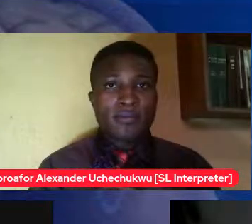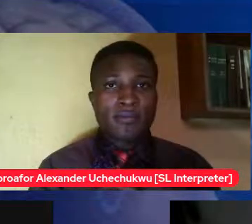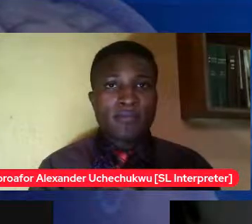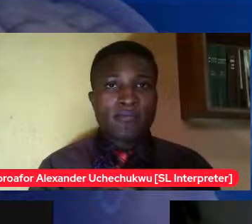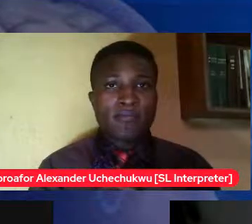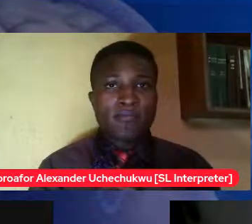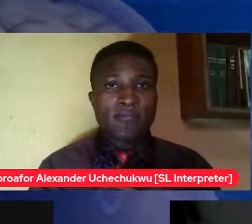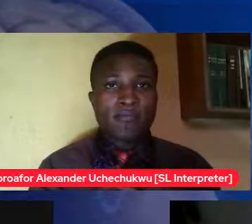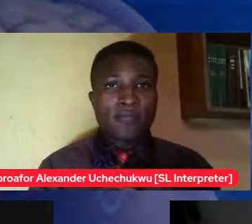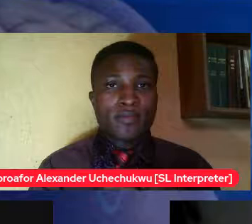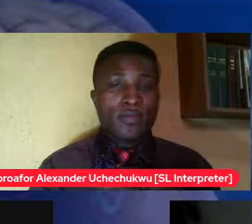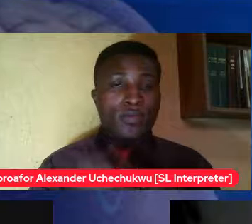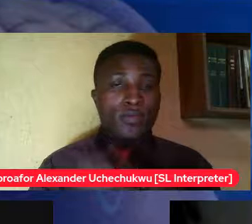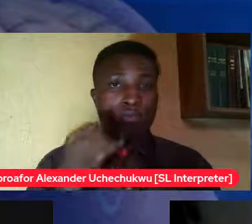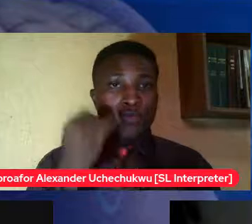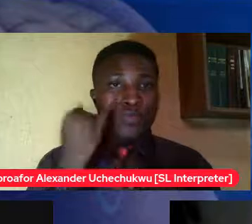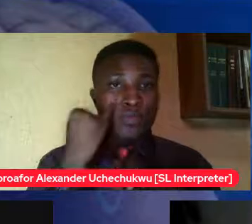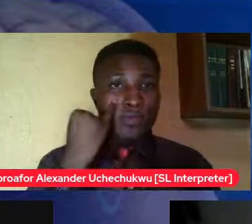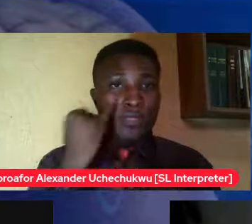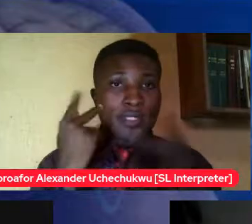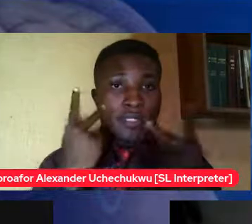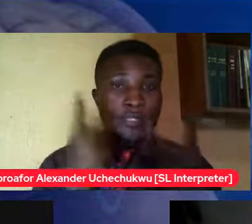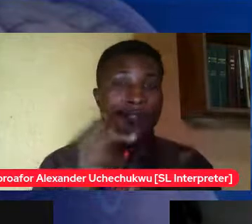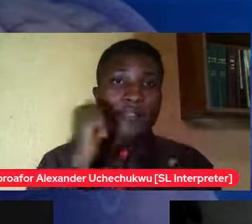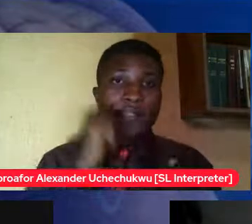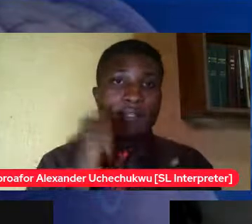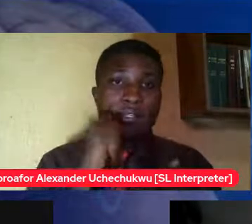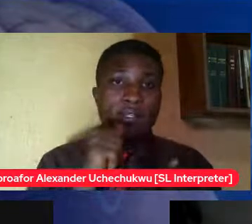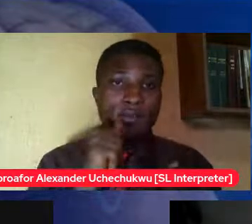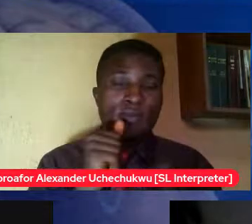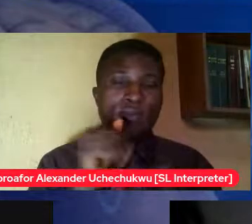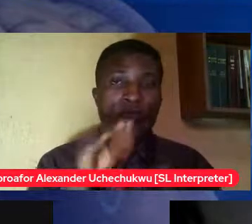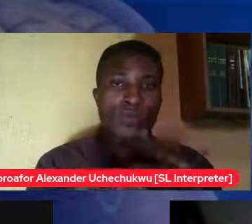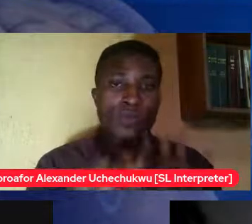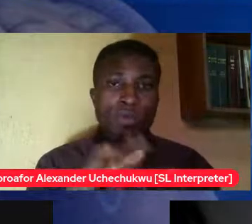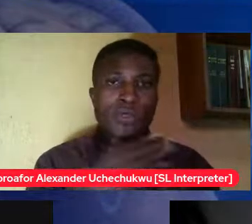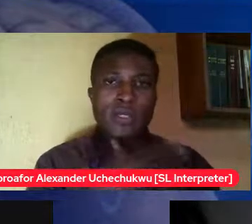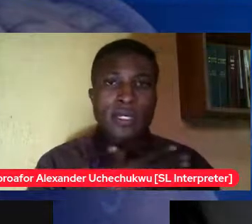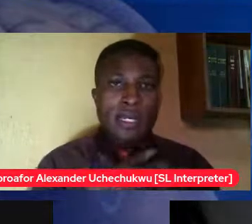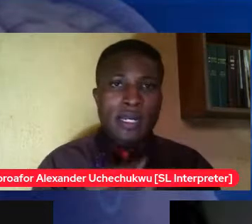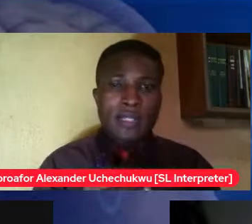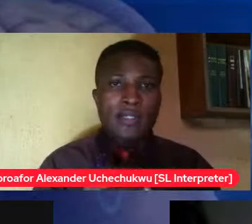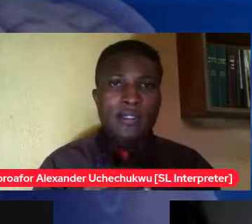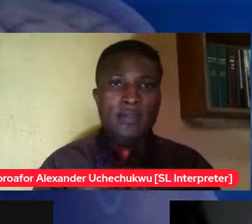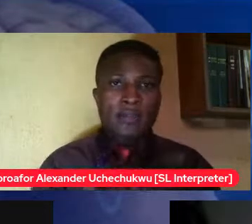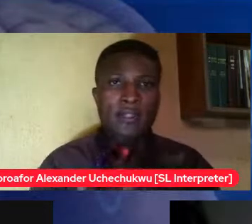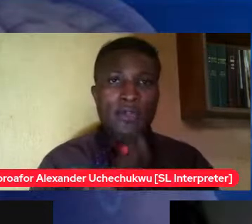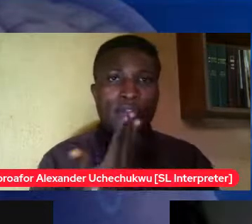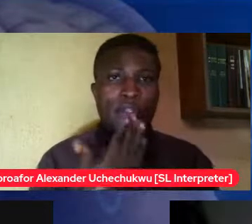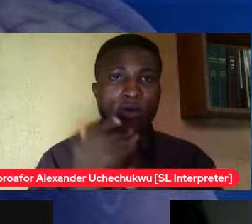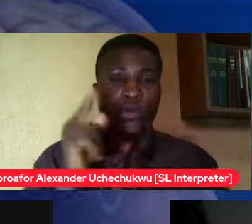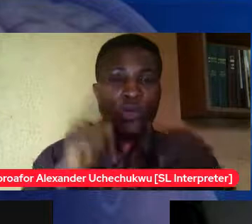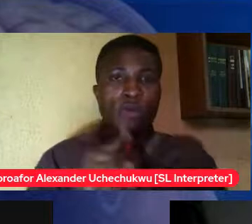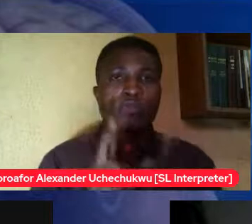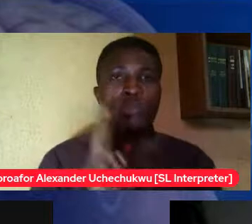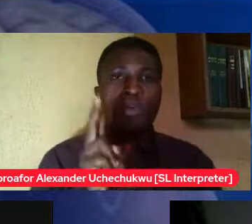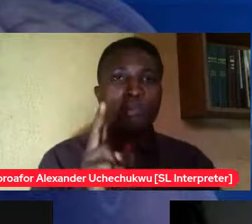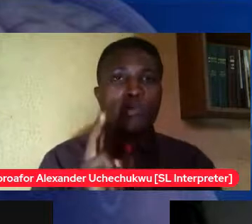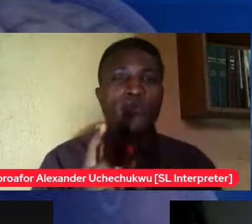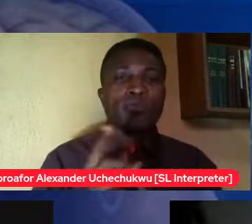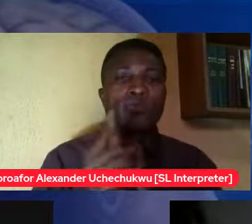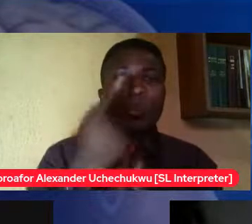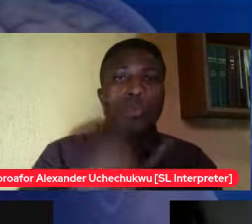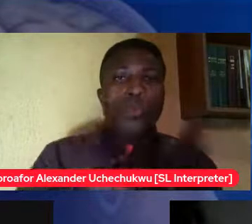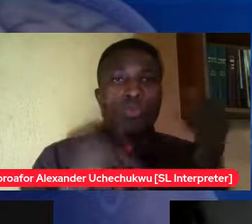walk past and the arousal comes up at such a time in a public place what would you say is the best way for them to address